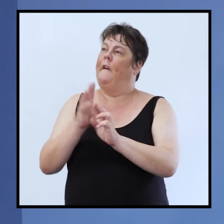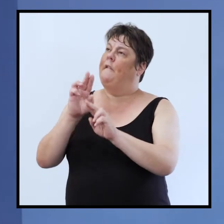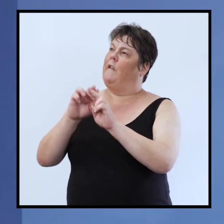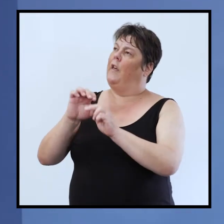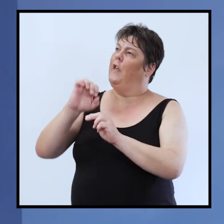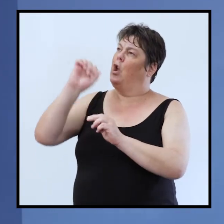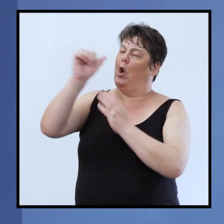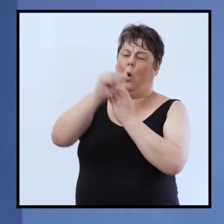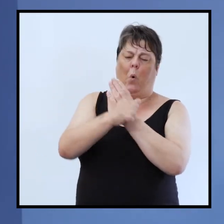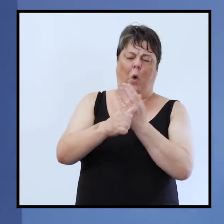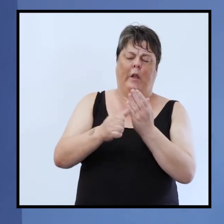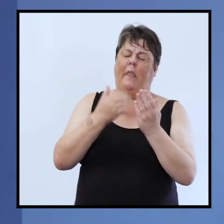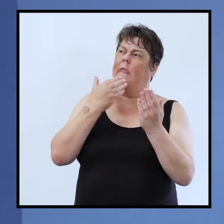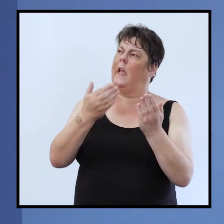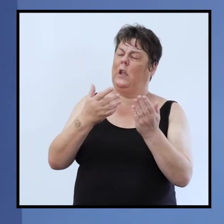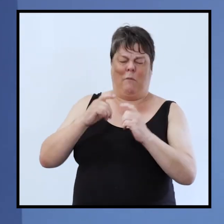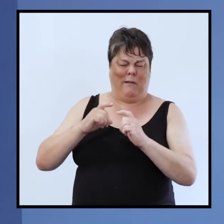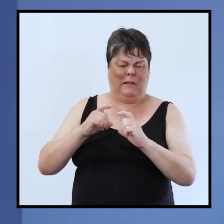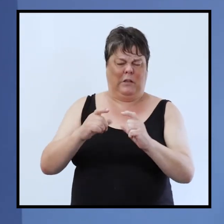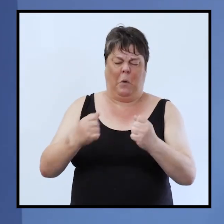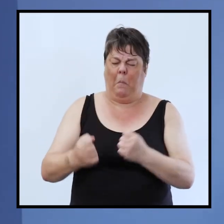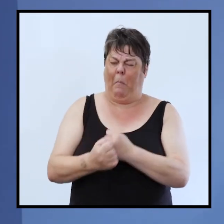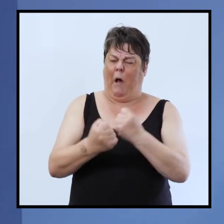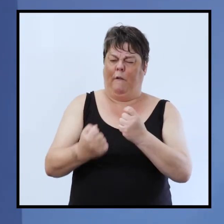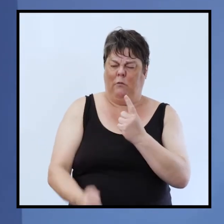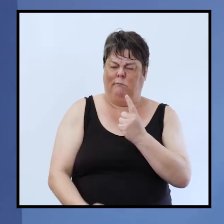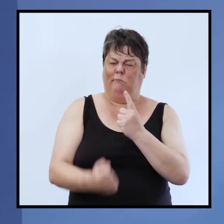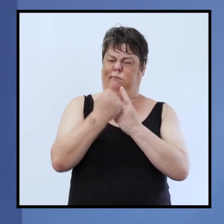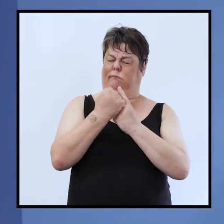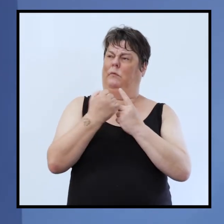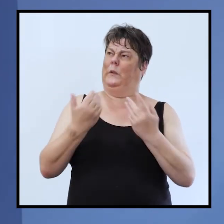for your word is still alive today it's still powerful today